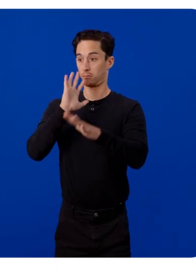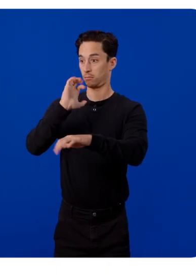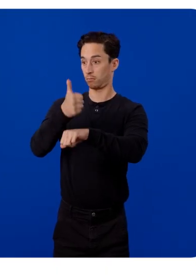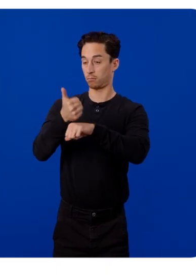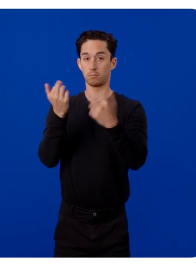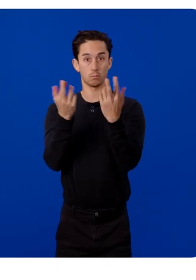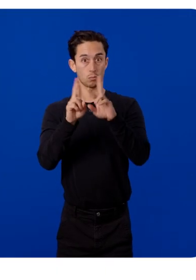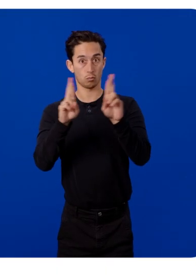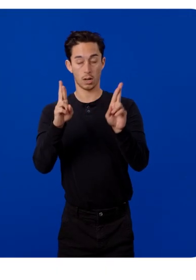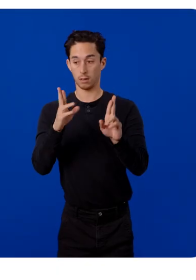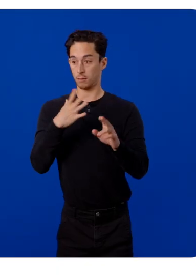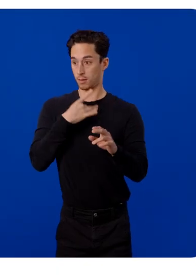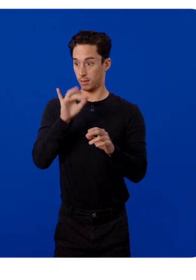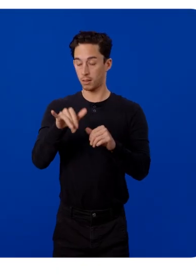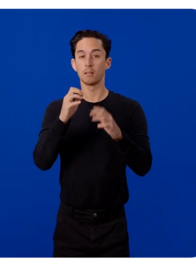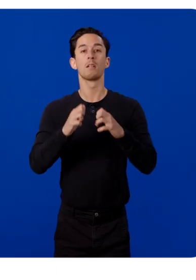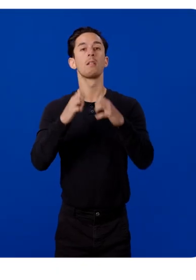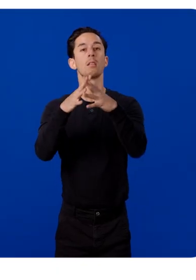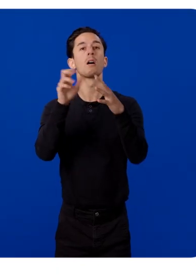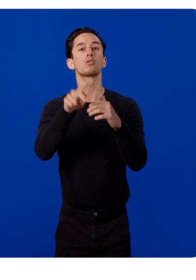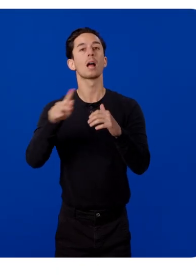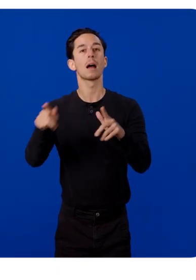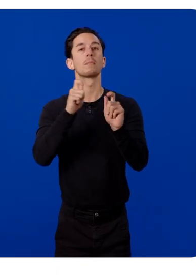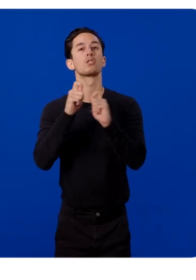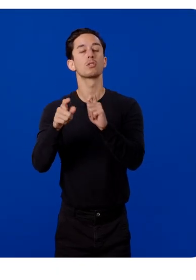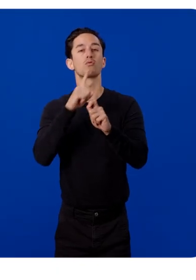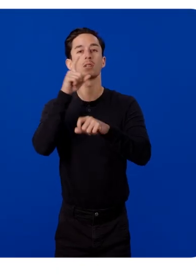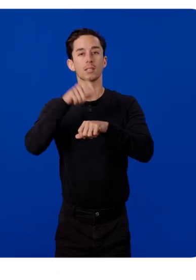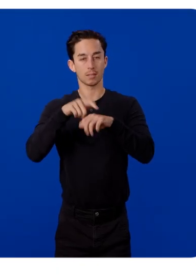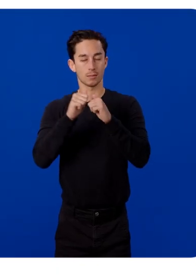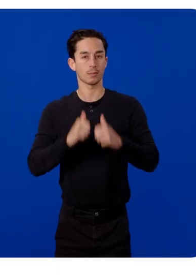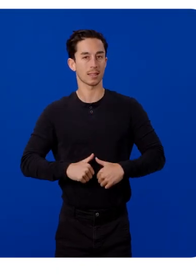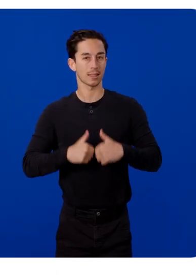launch your app and make adjustments in real-time with live edits.